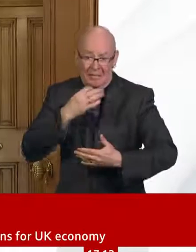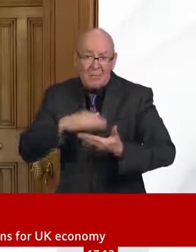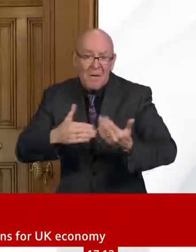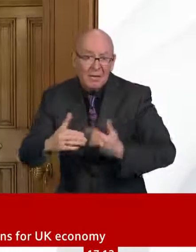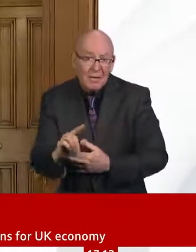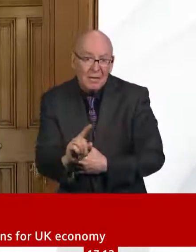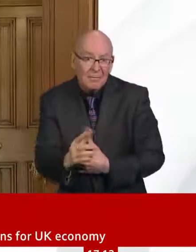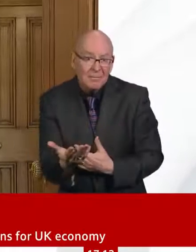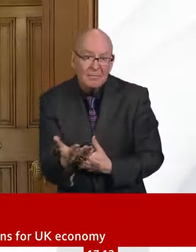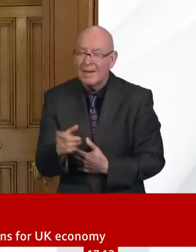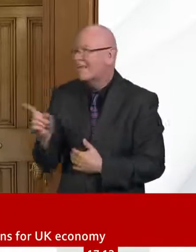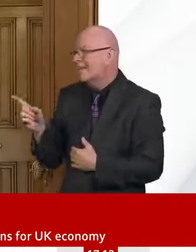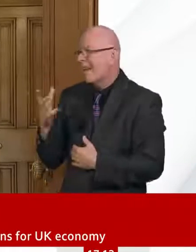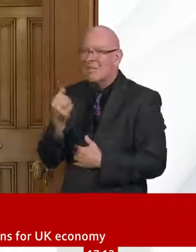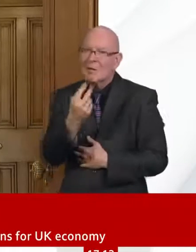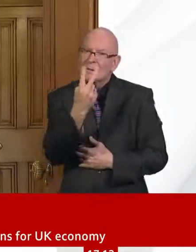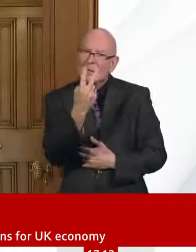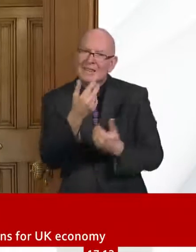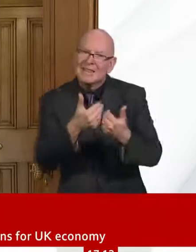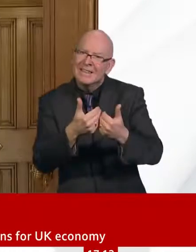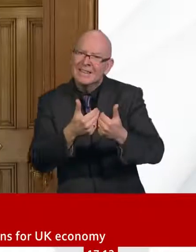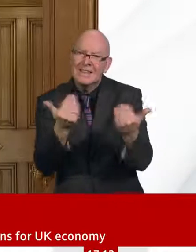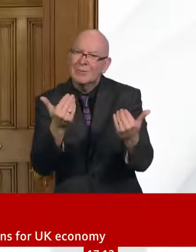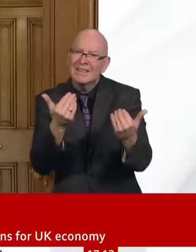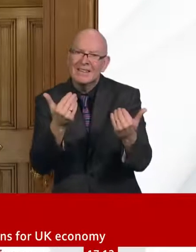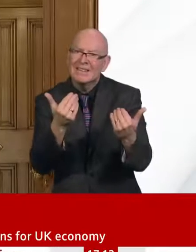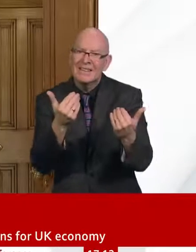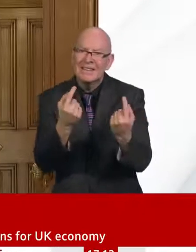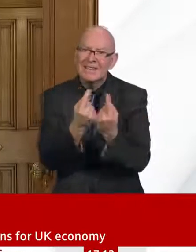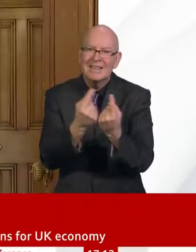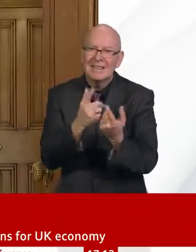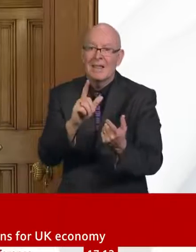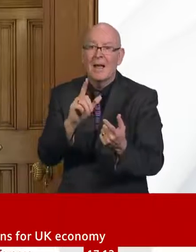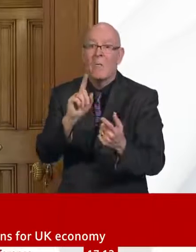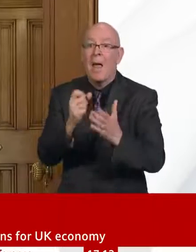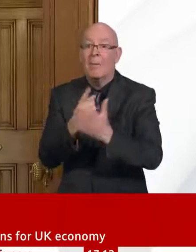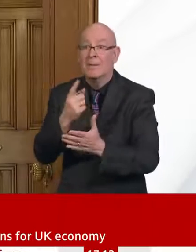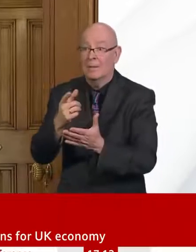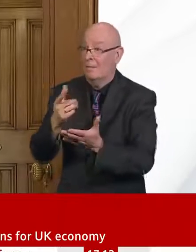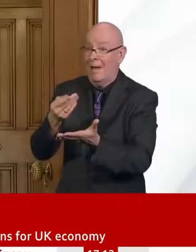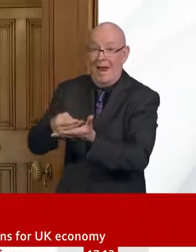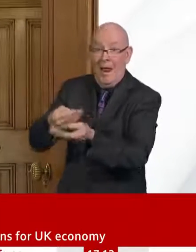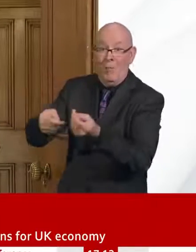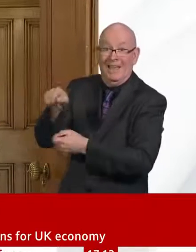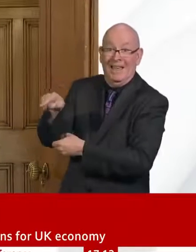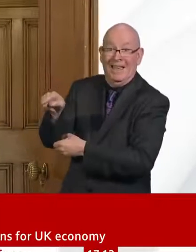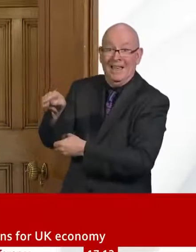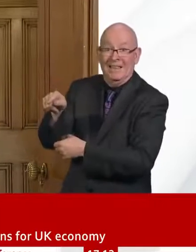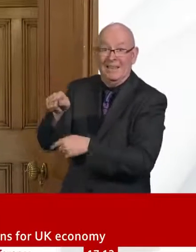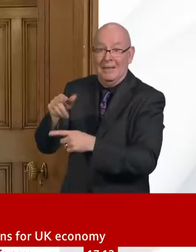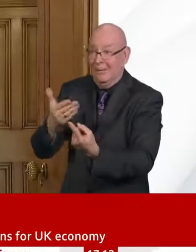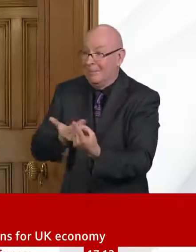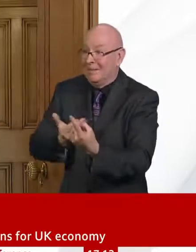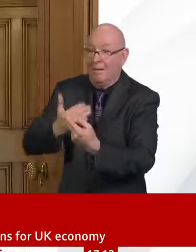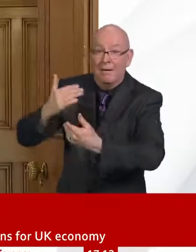when we exit all of these measures. But I think your second point about public finances this year, you know, the OBR is right to say,